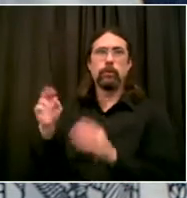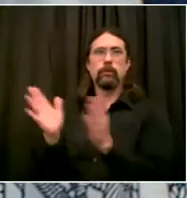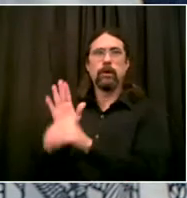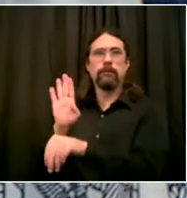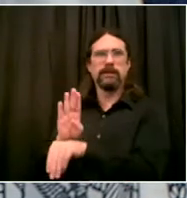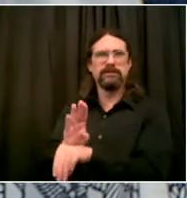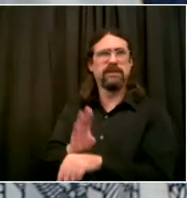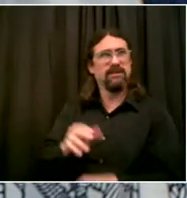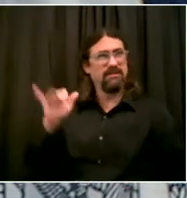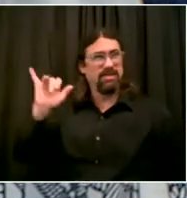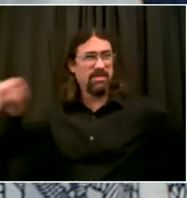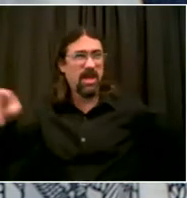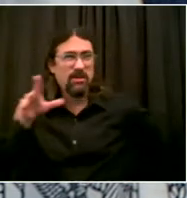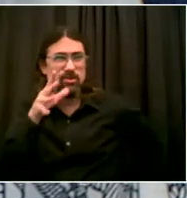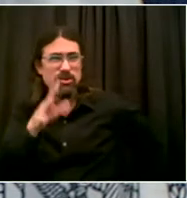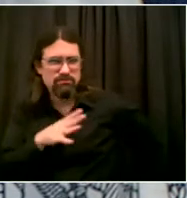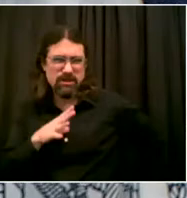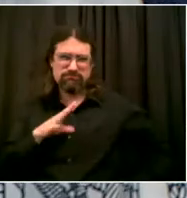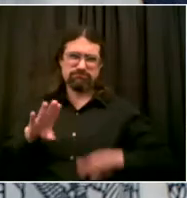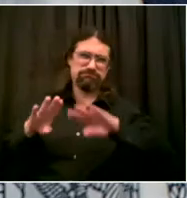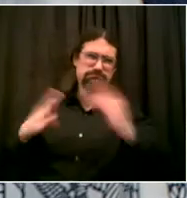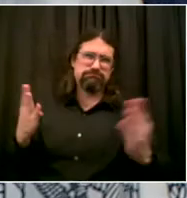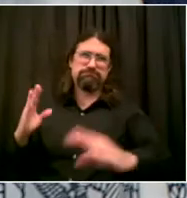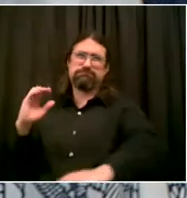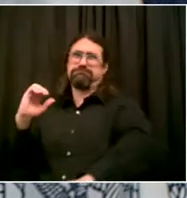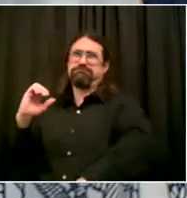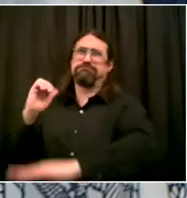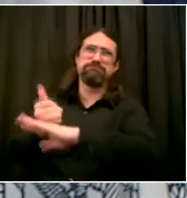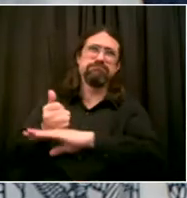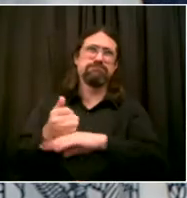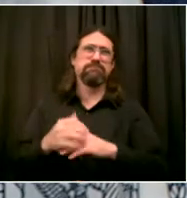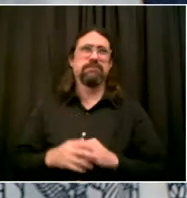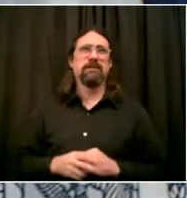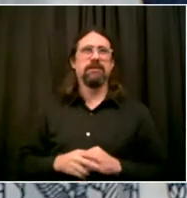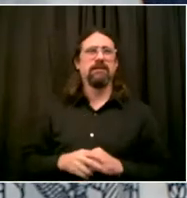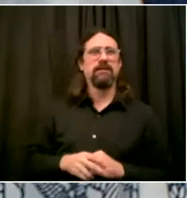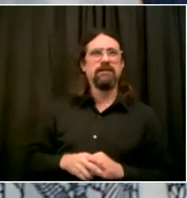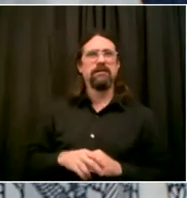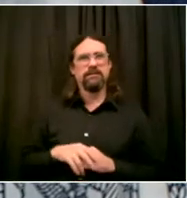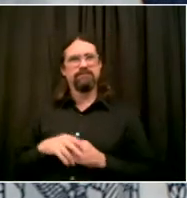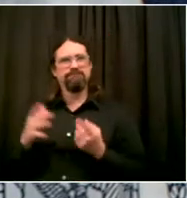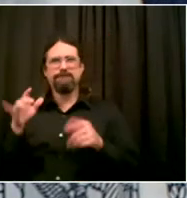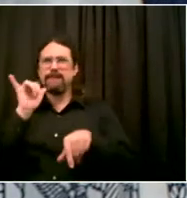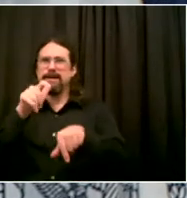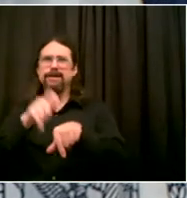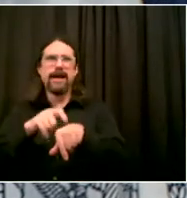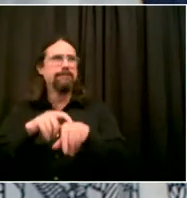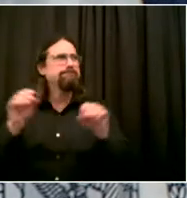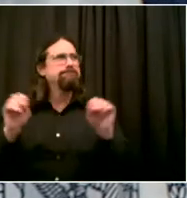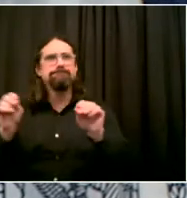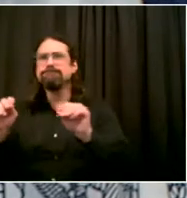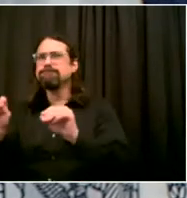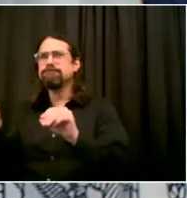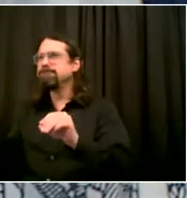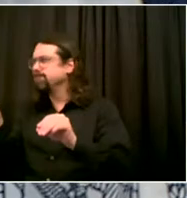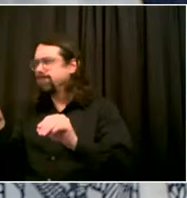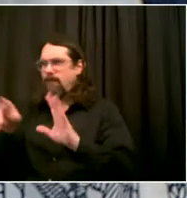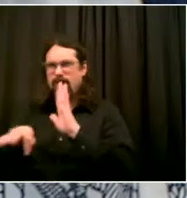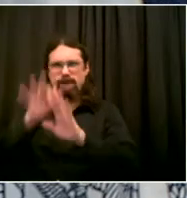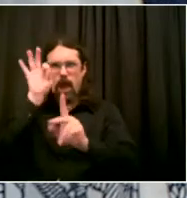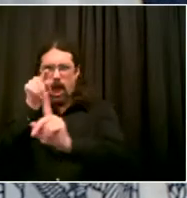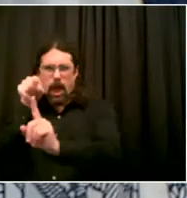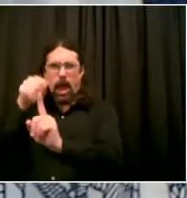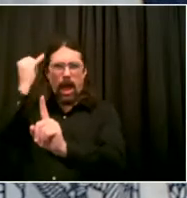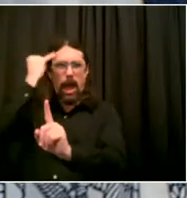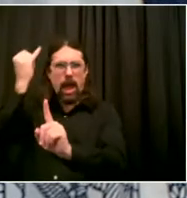dream and made it come alive, but also is dealing with all the challenges right now and needs new opportunities to